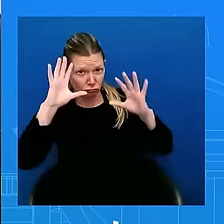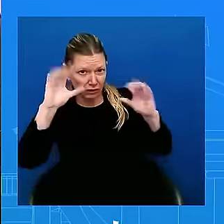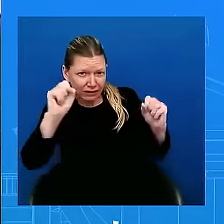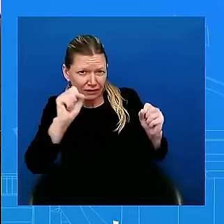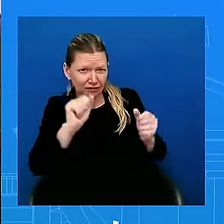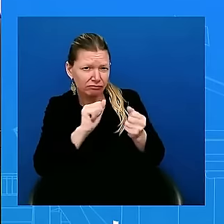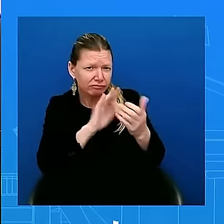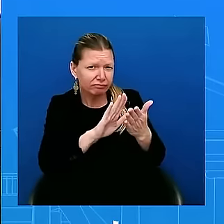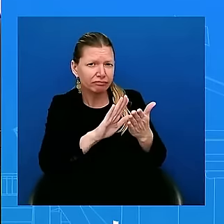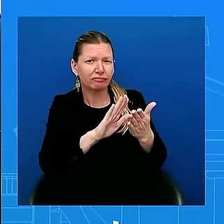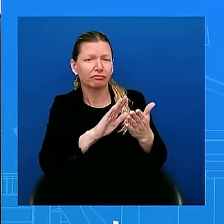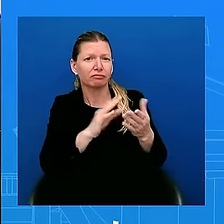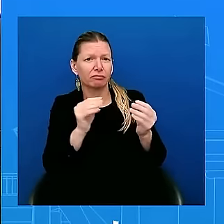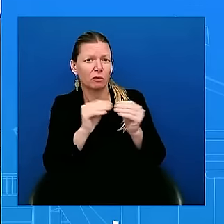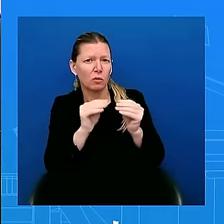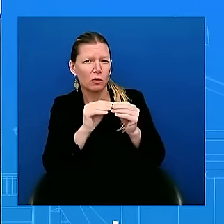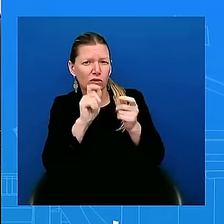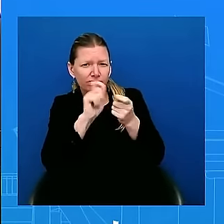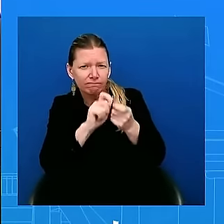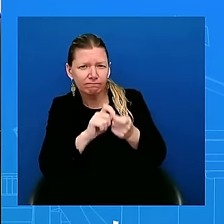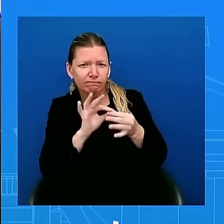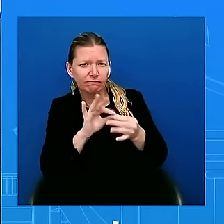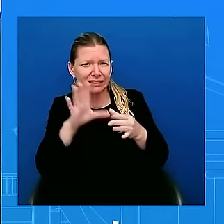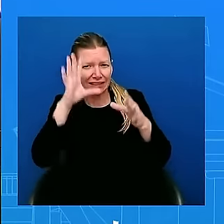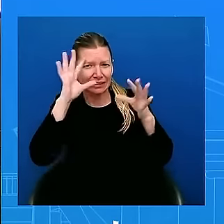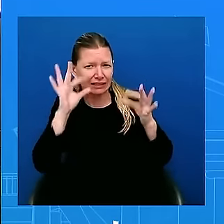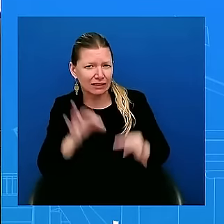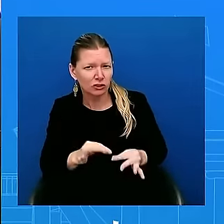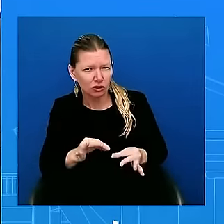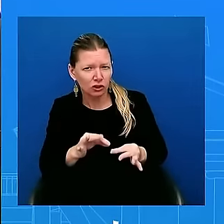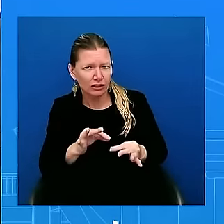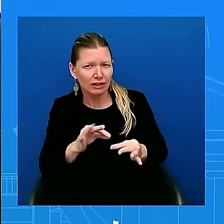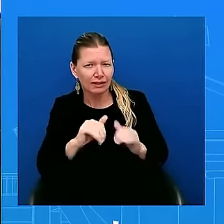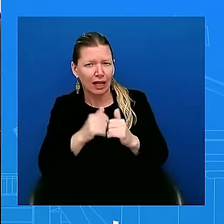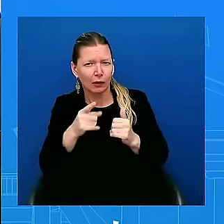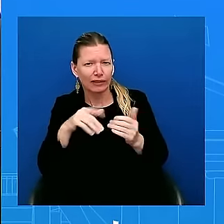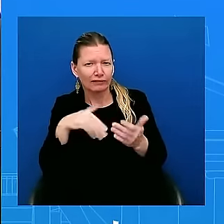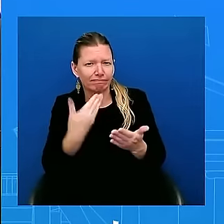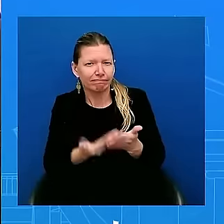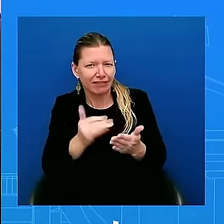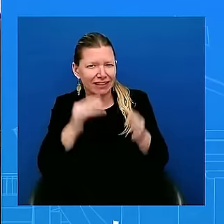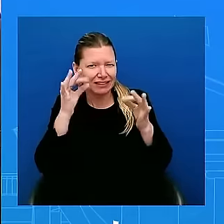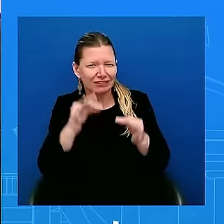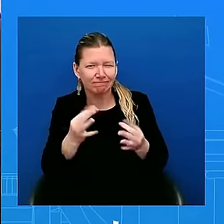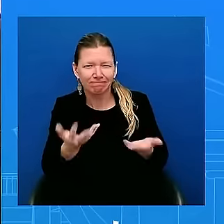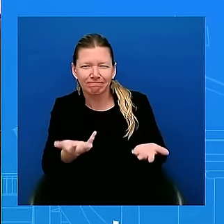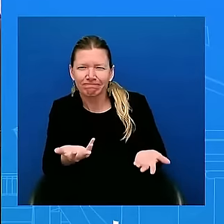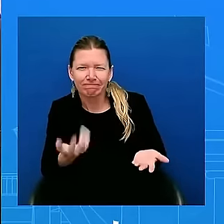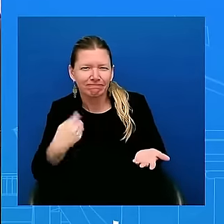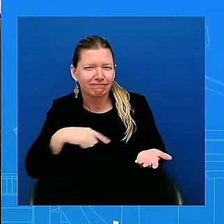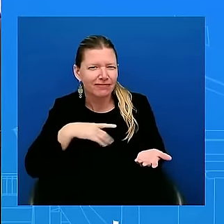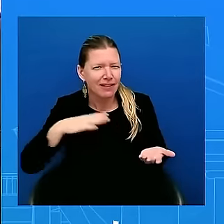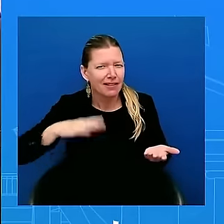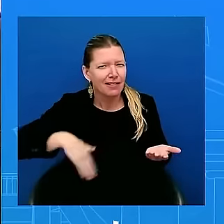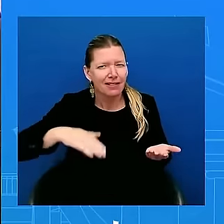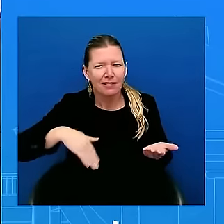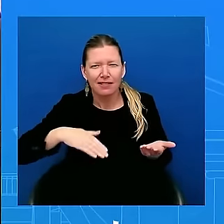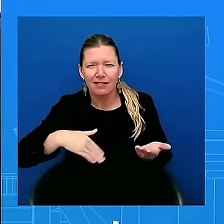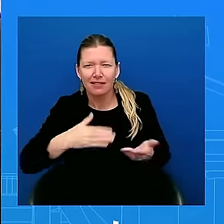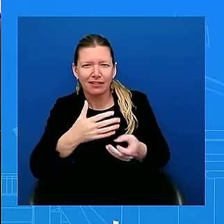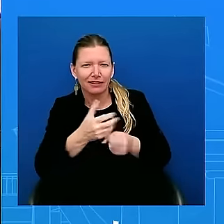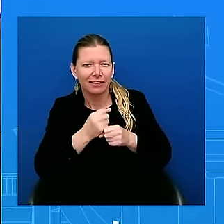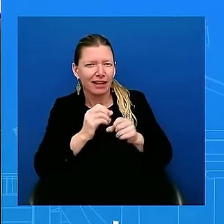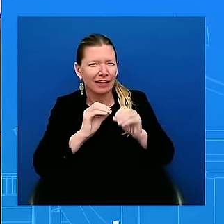don't feel that we have gotten the clarity about how he made this monumental decision and so obviously we would love an opportunity to ask him questions